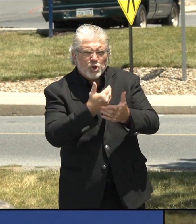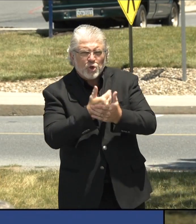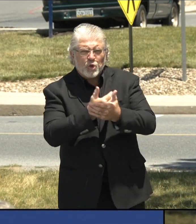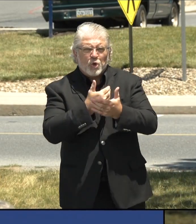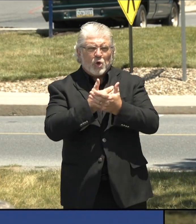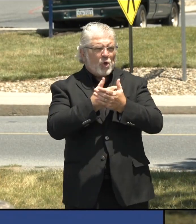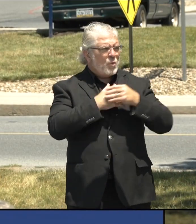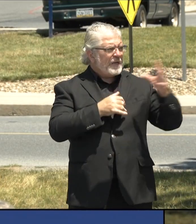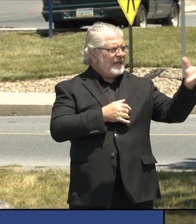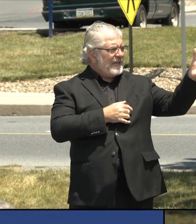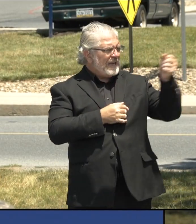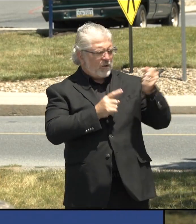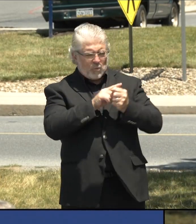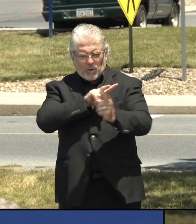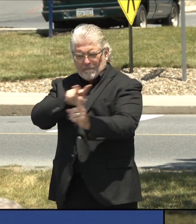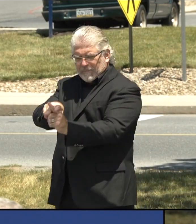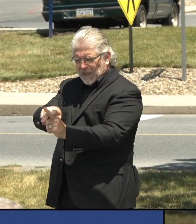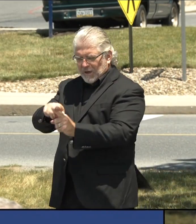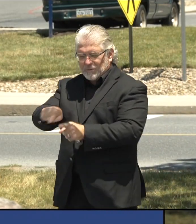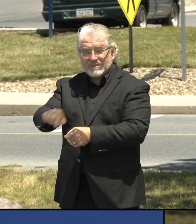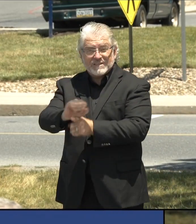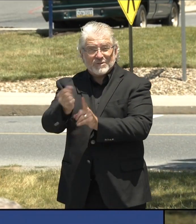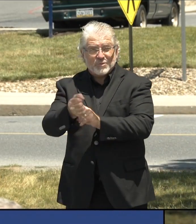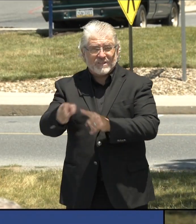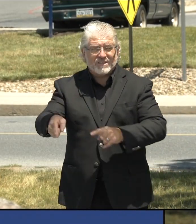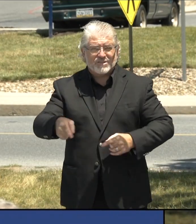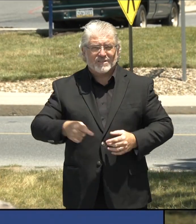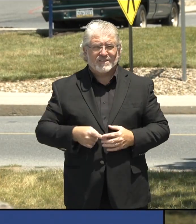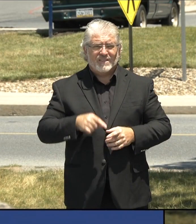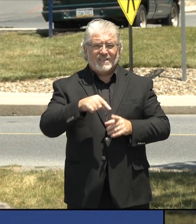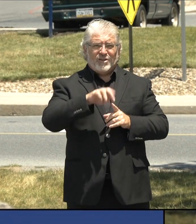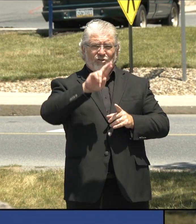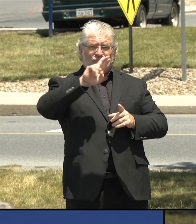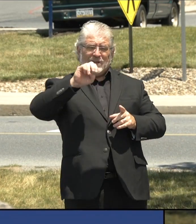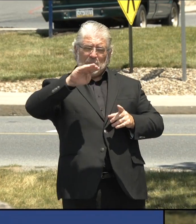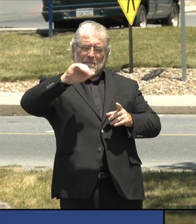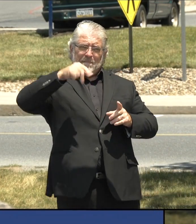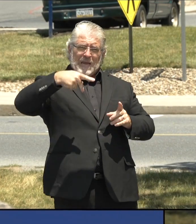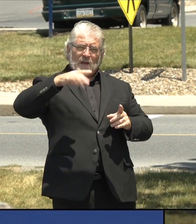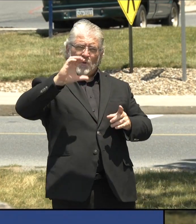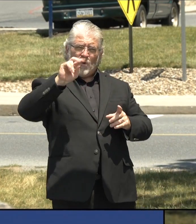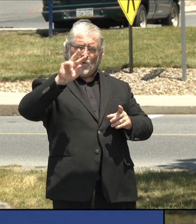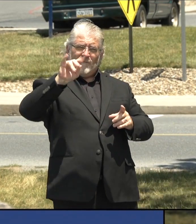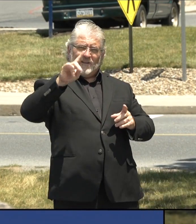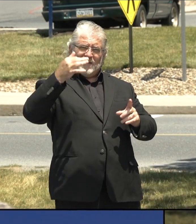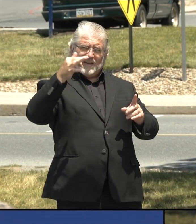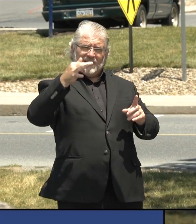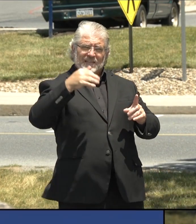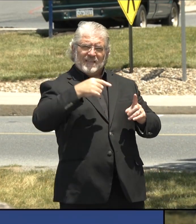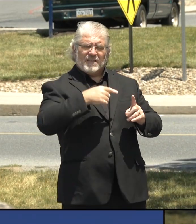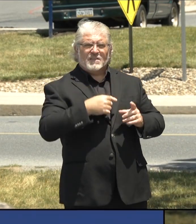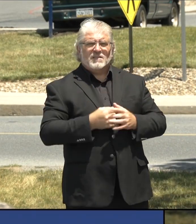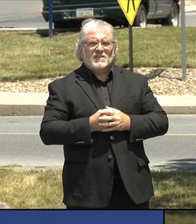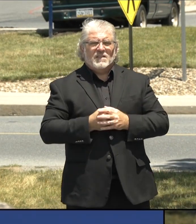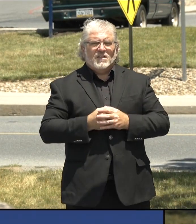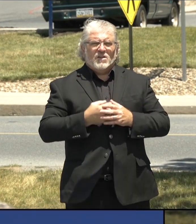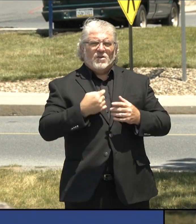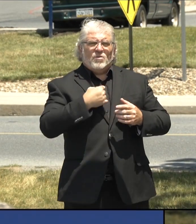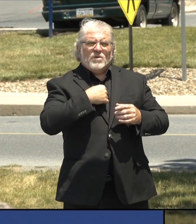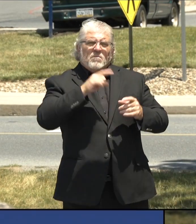leaders of the remap COVID-19 program anticipate being able to release results assuming enough case data is available to them